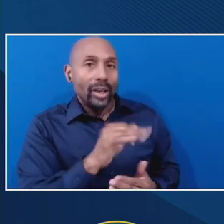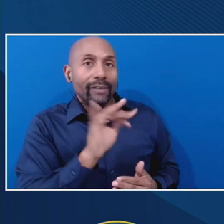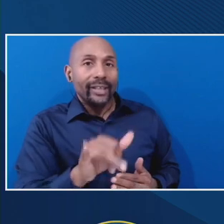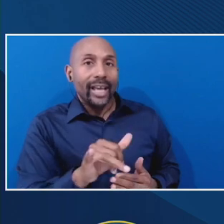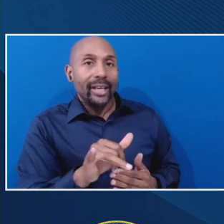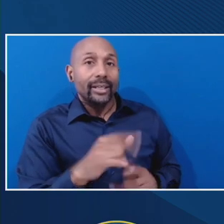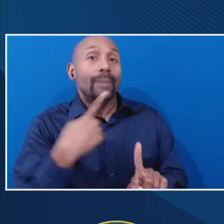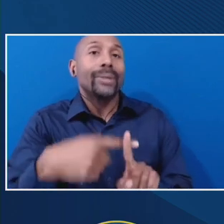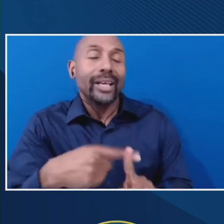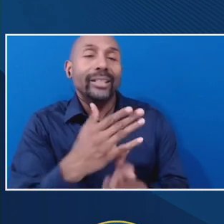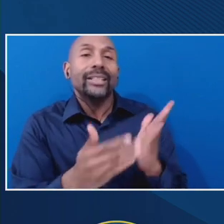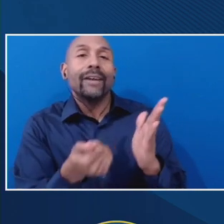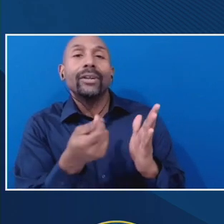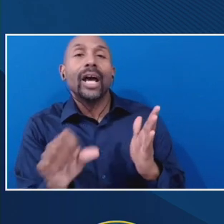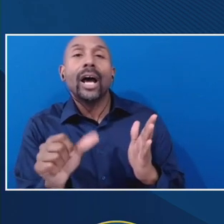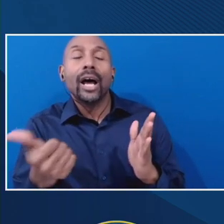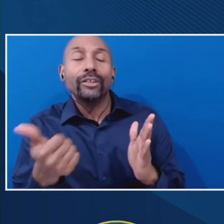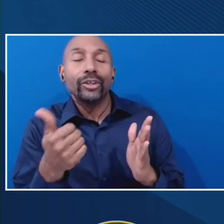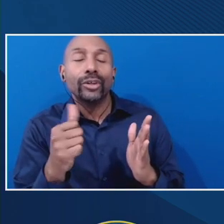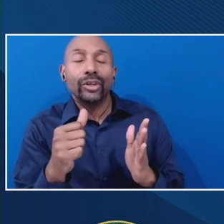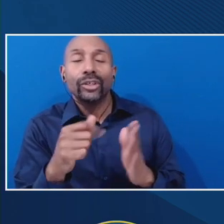All right. Thank you. Joellen.